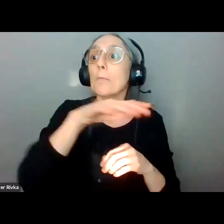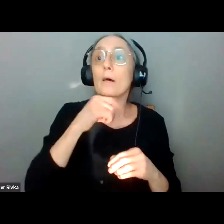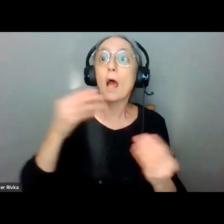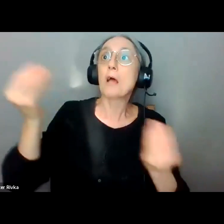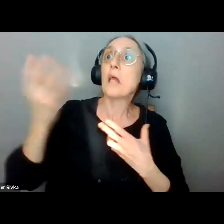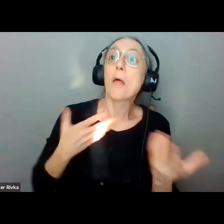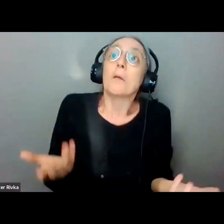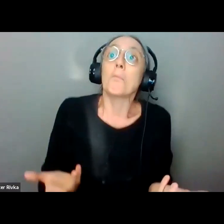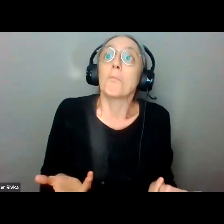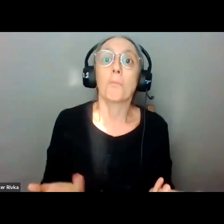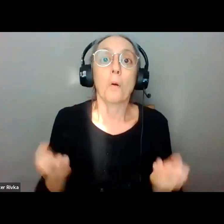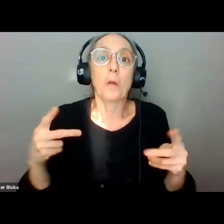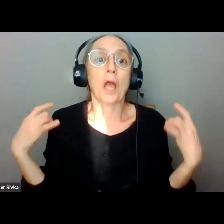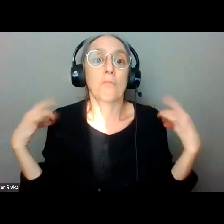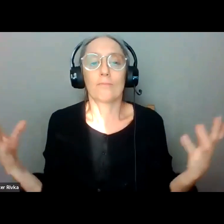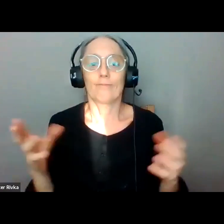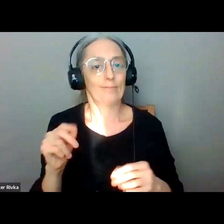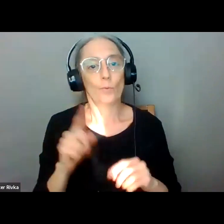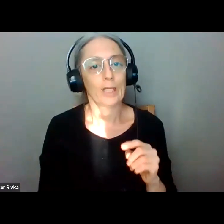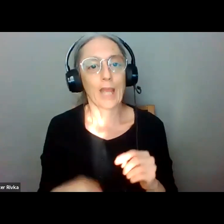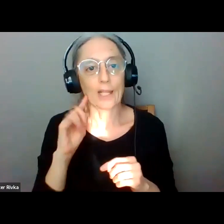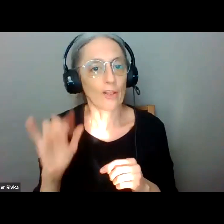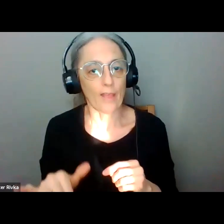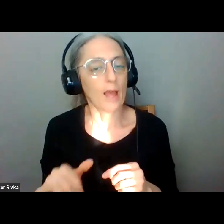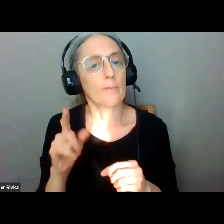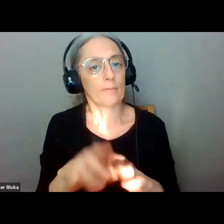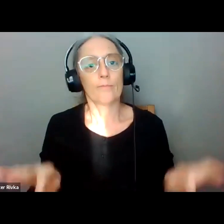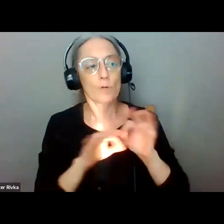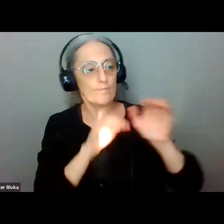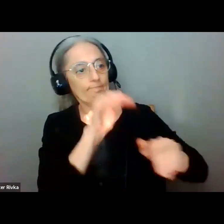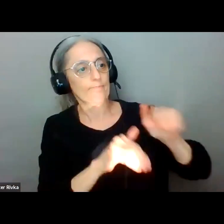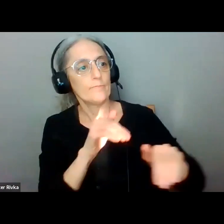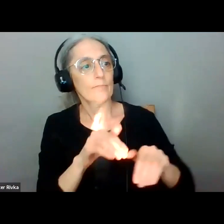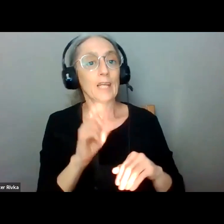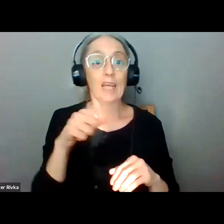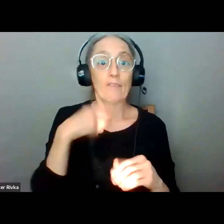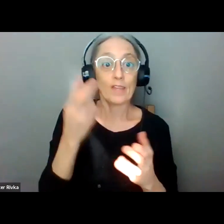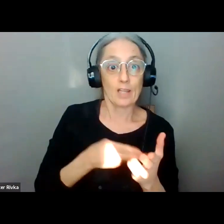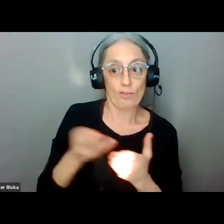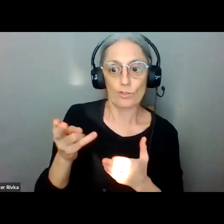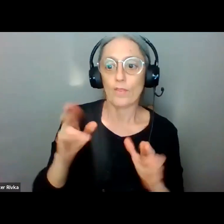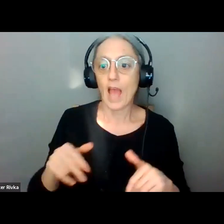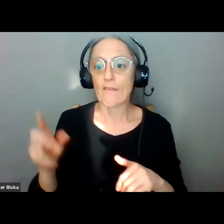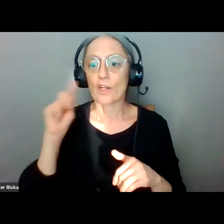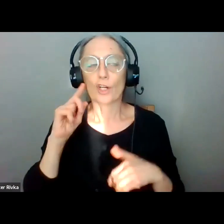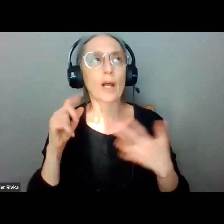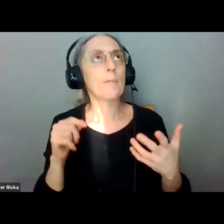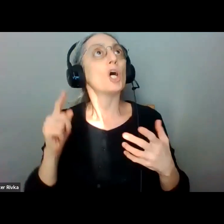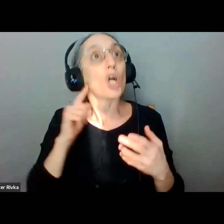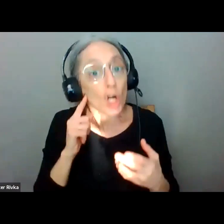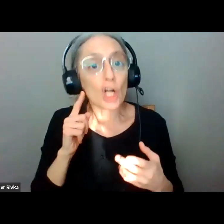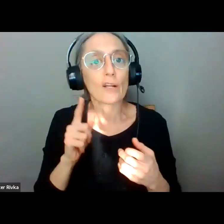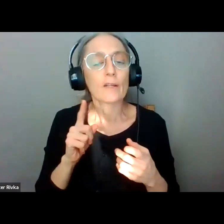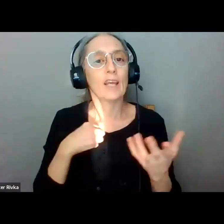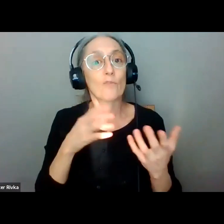some of them whether they you know you know hopefully they're if they're telling the truth that they haven't heard heard from any of us then